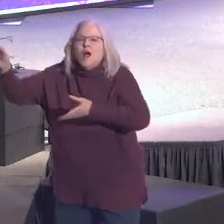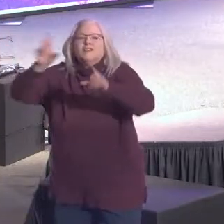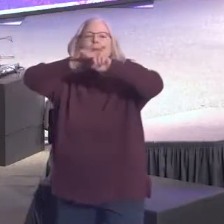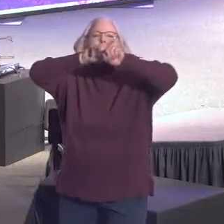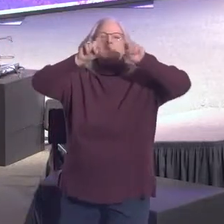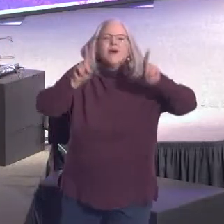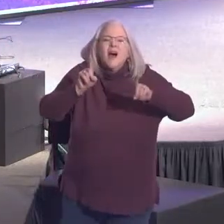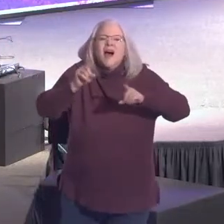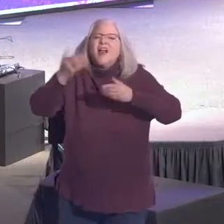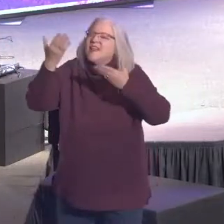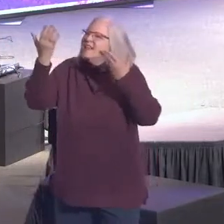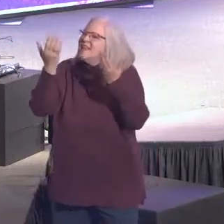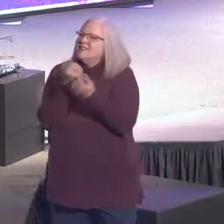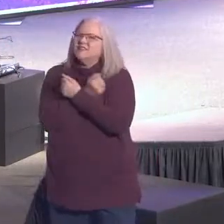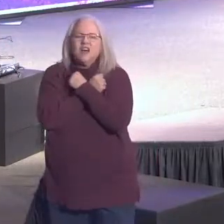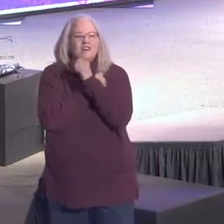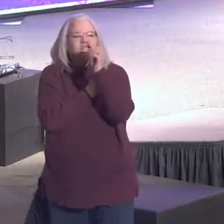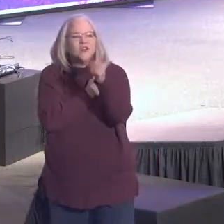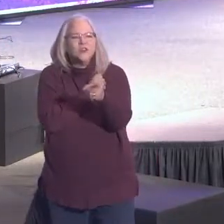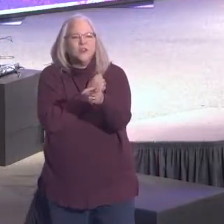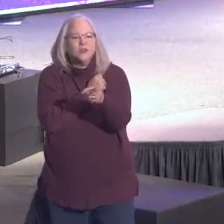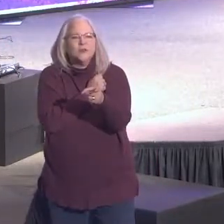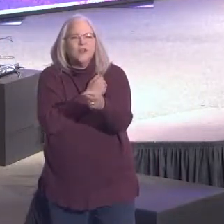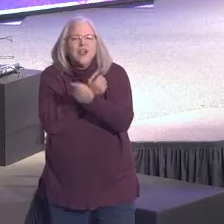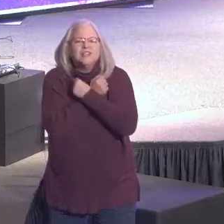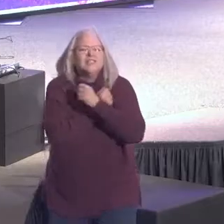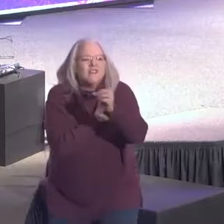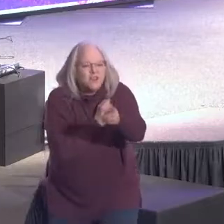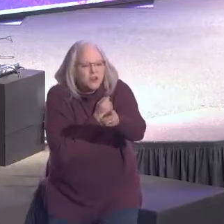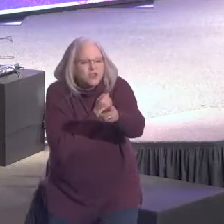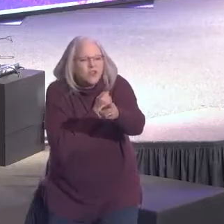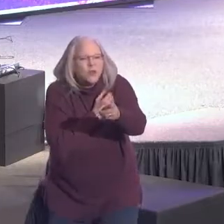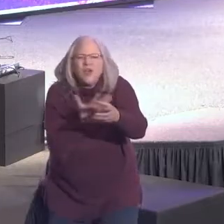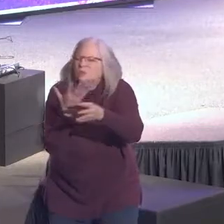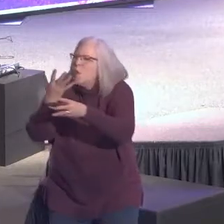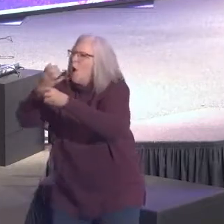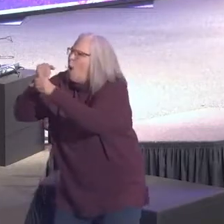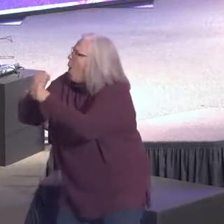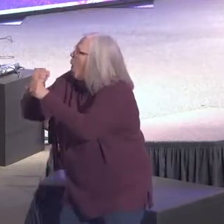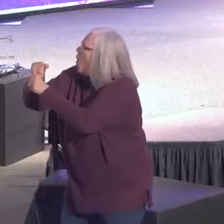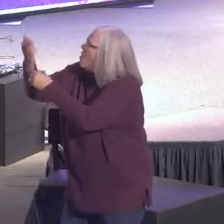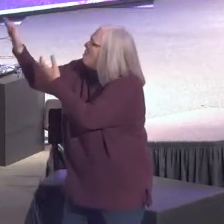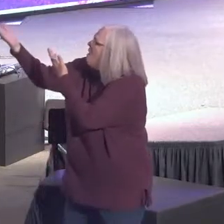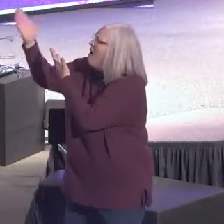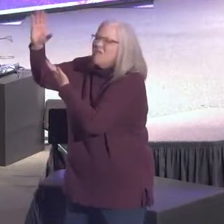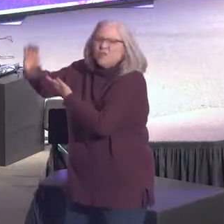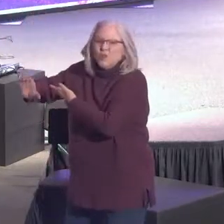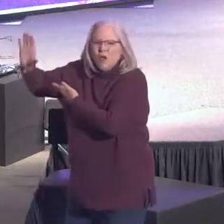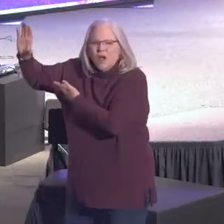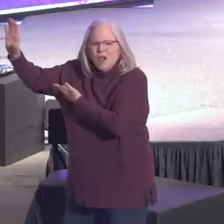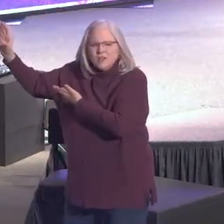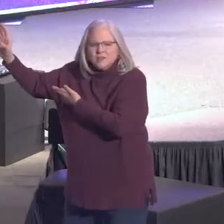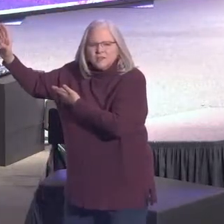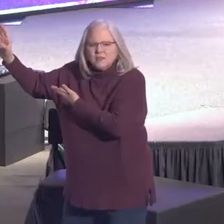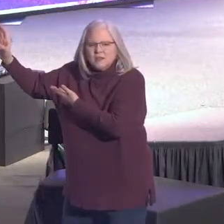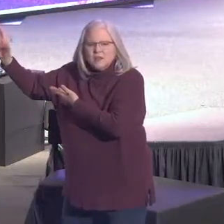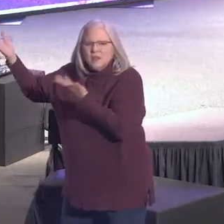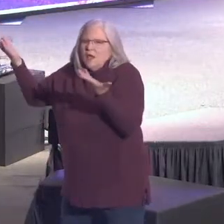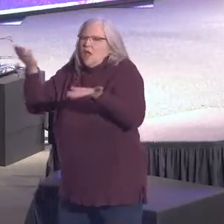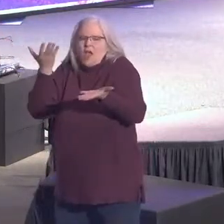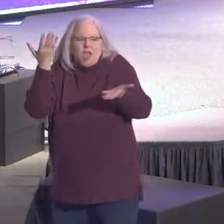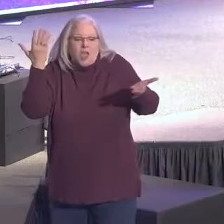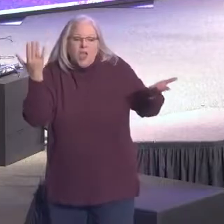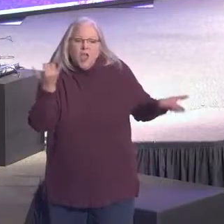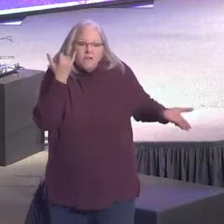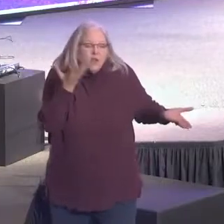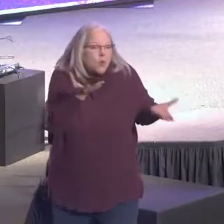His love for you. His love for you is what held Him on that cross. If you want to know